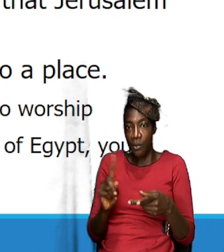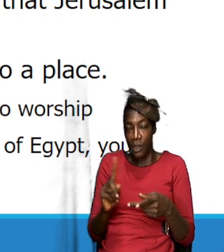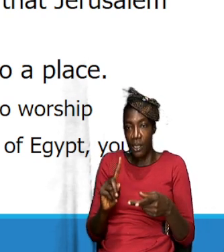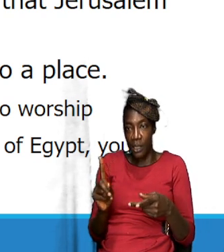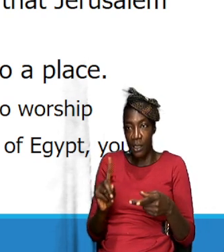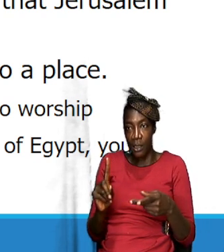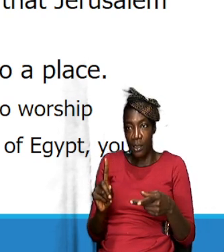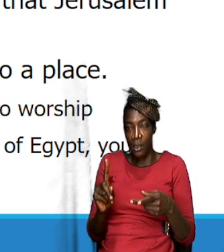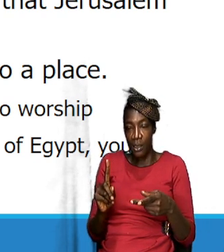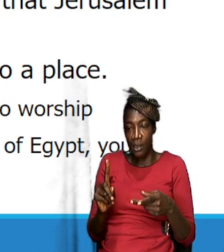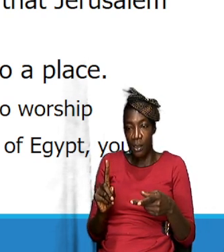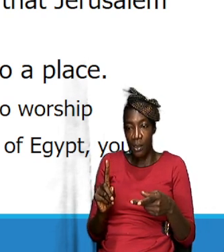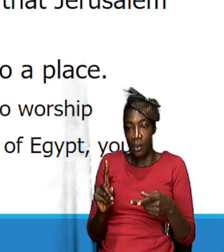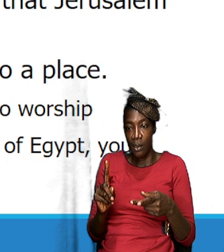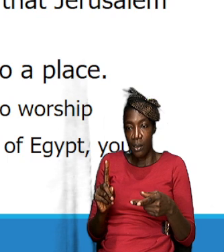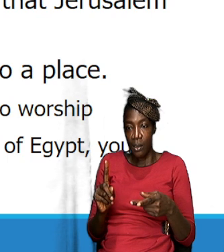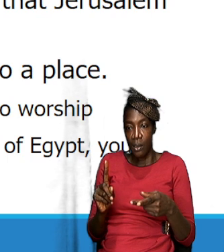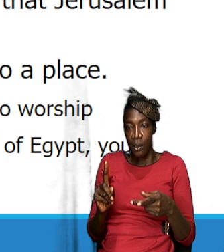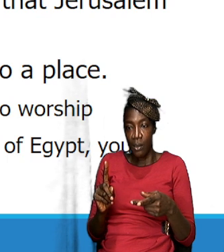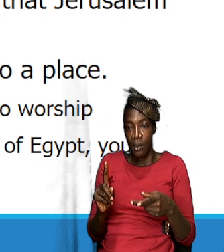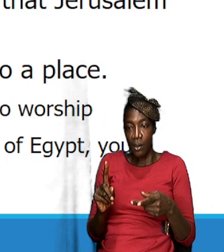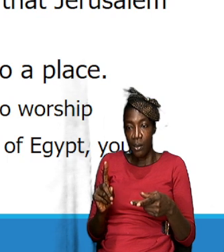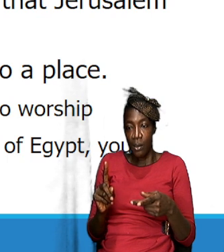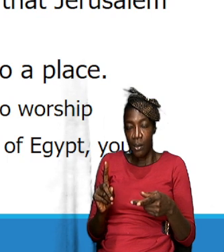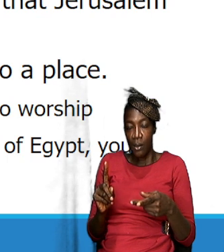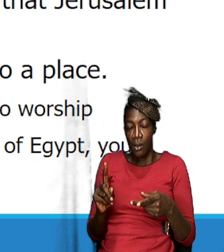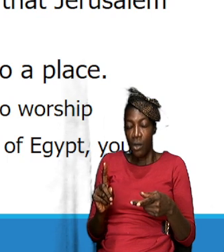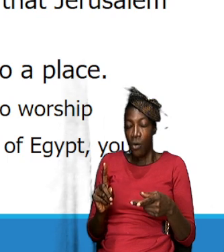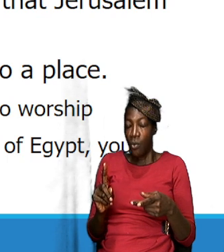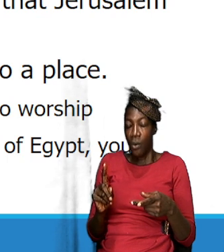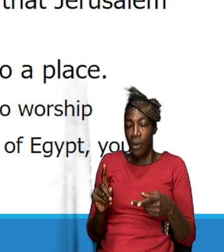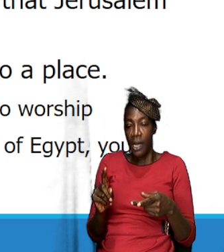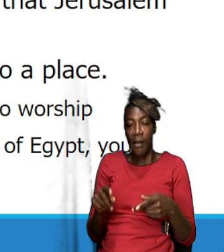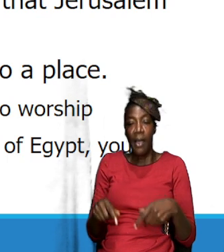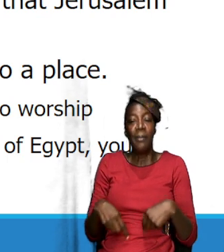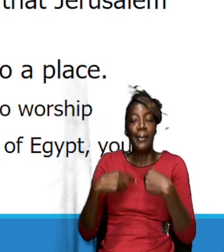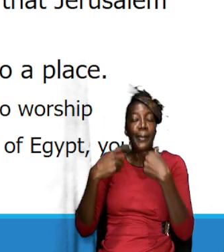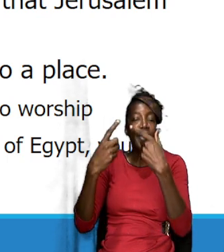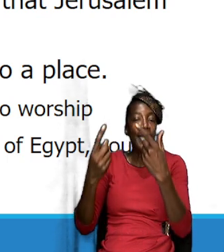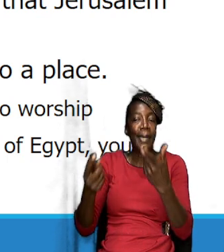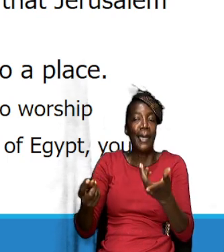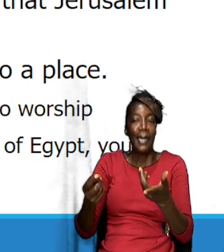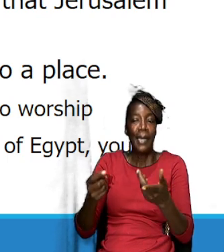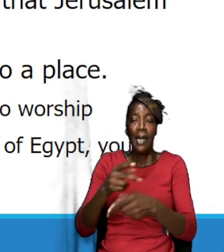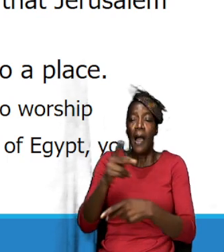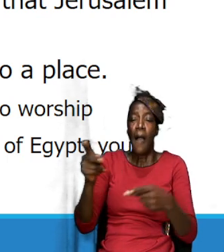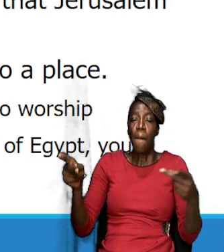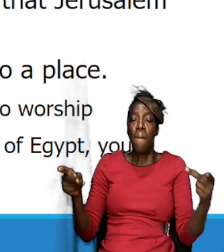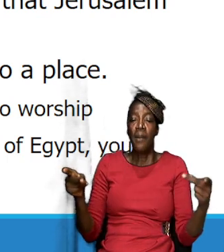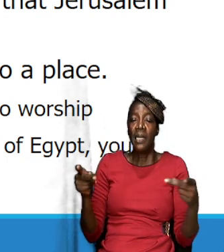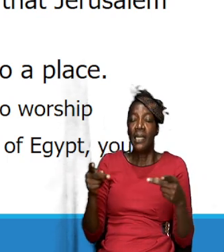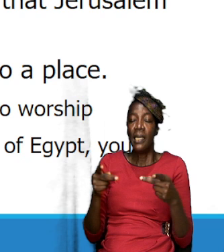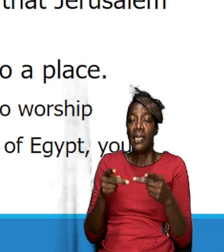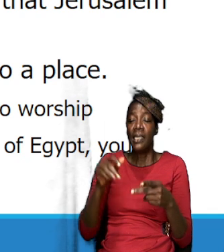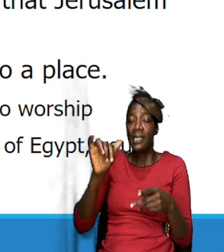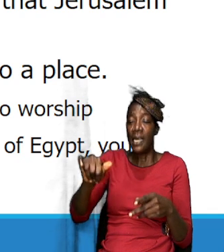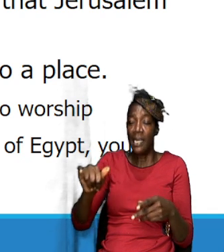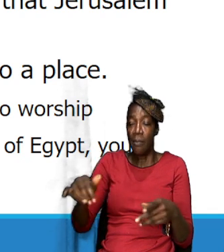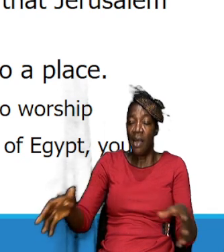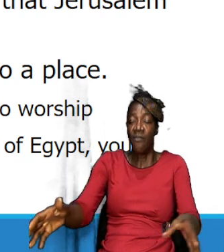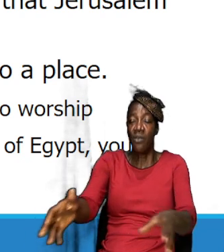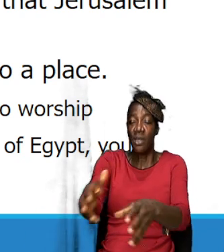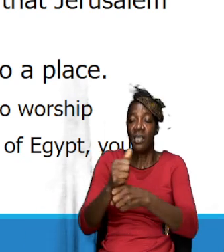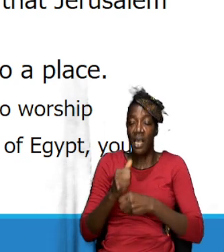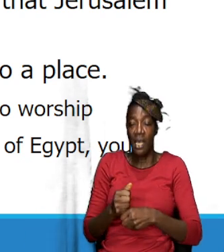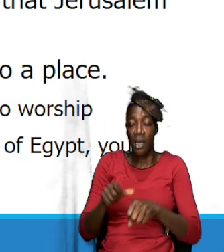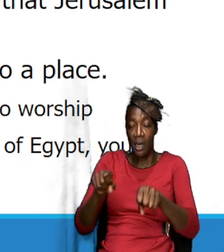he has already declared to be a place that he had to take off